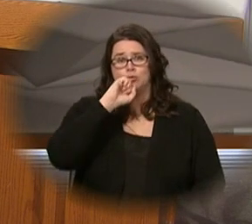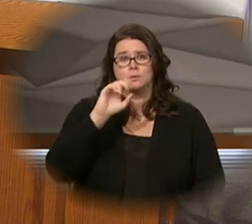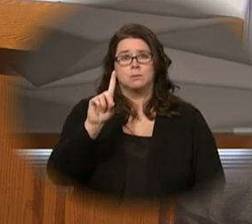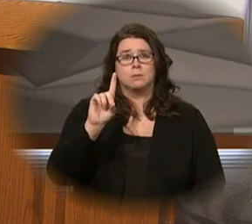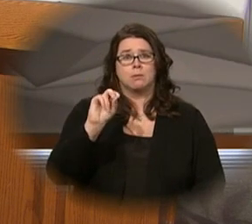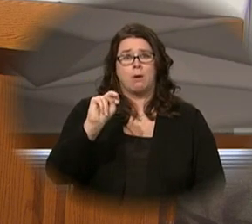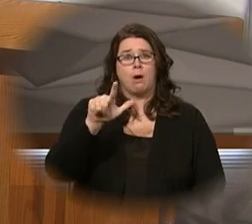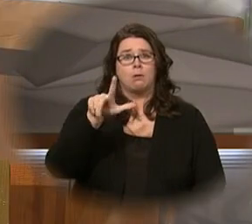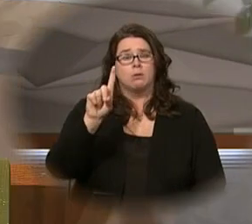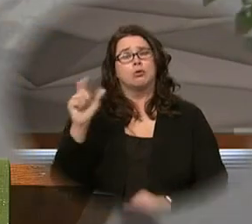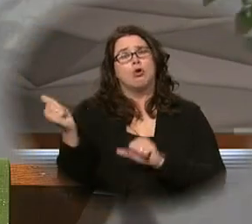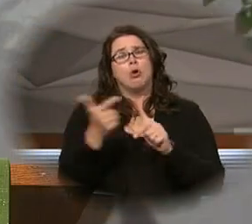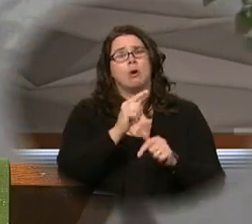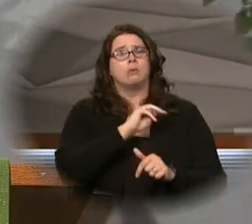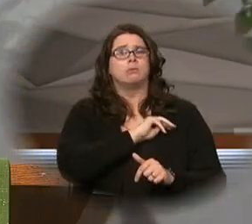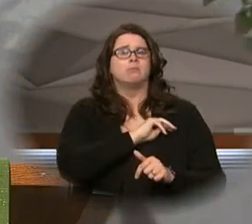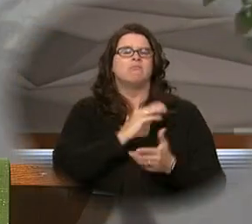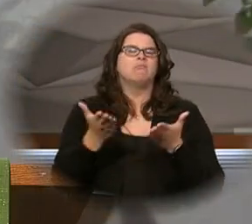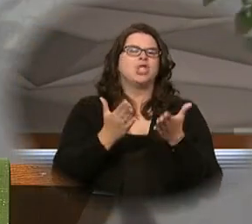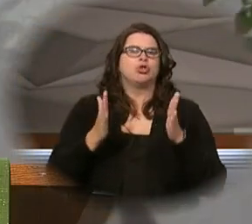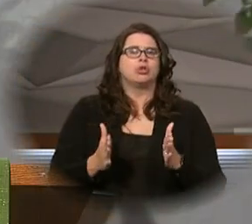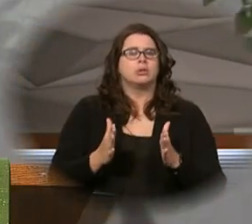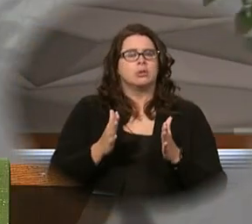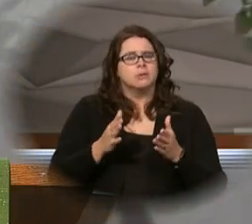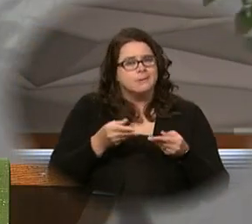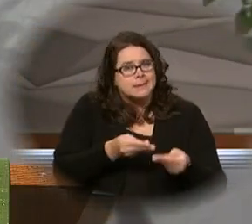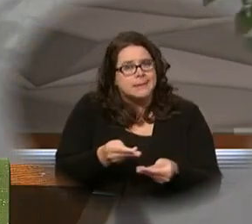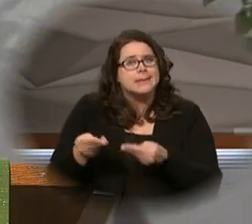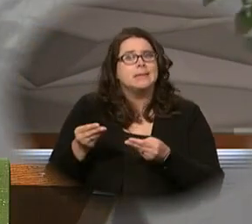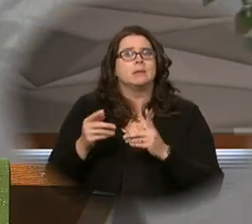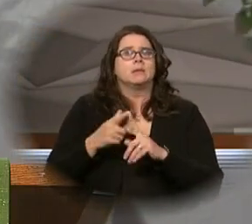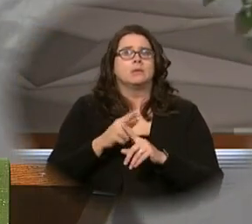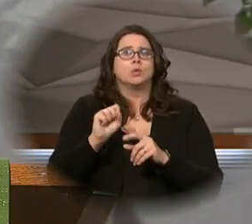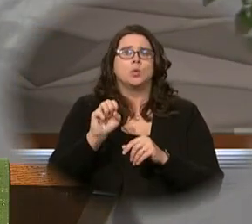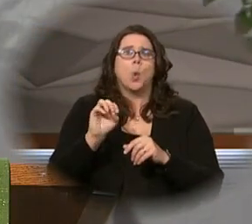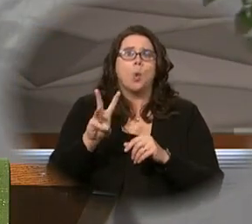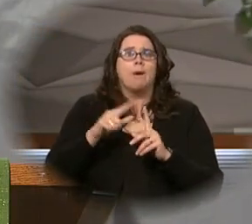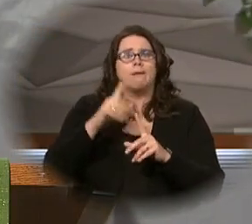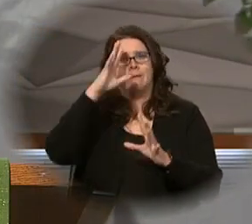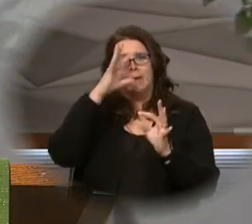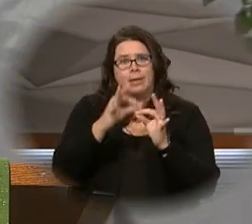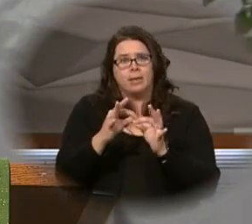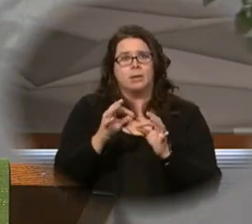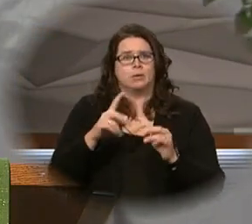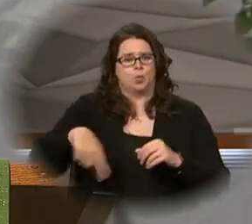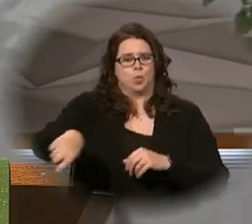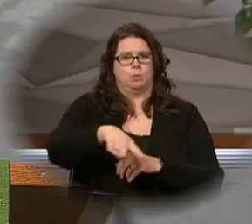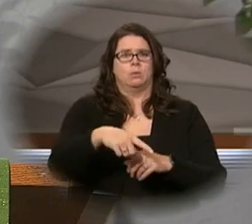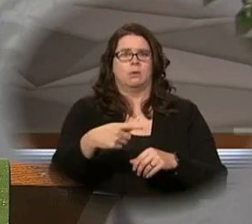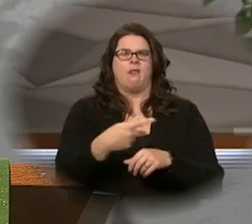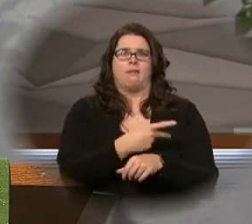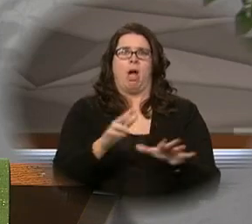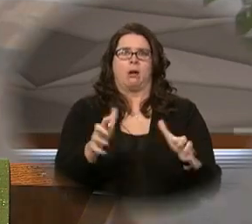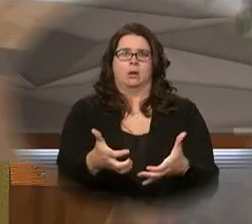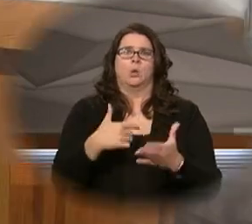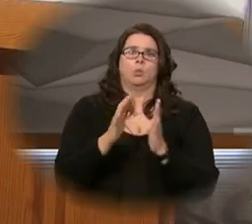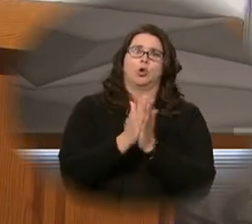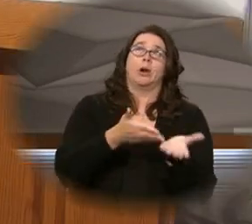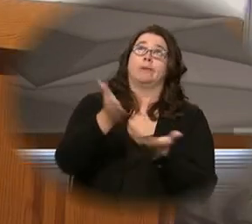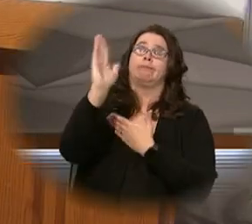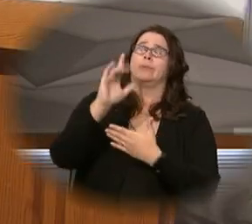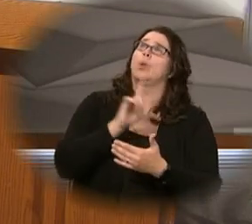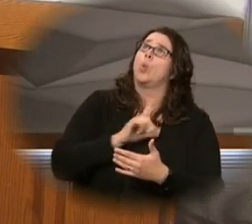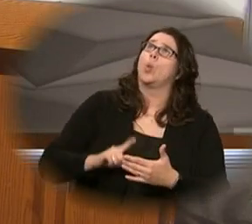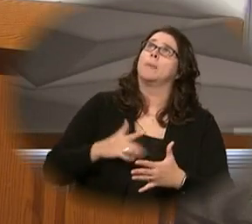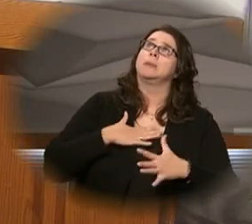and all ministers may be true sores of the seeds of faith to those they shepherd. We pray to the Lord. Lord,